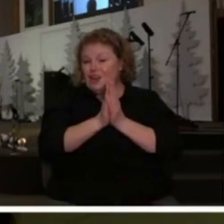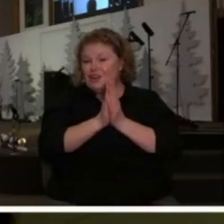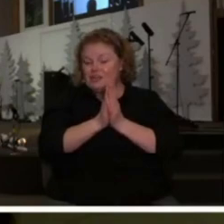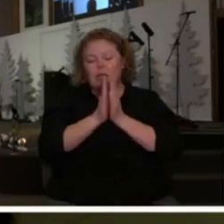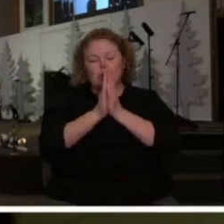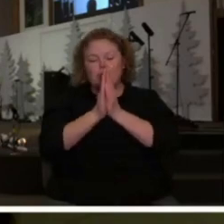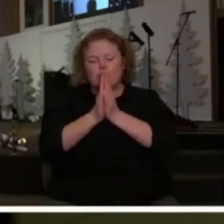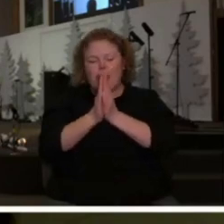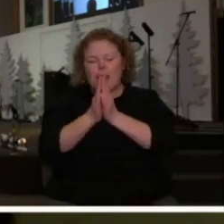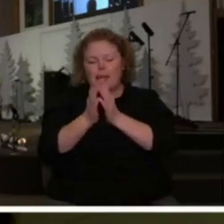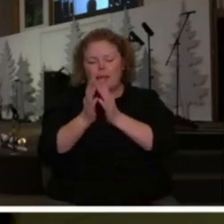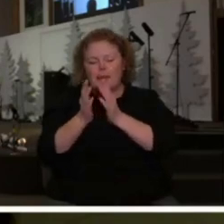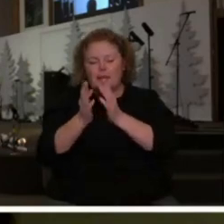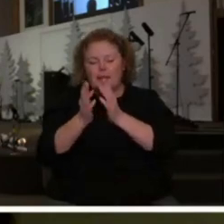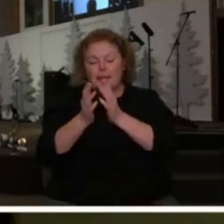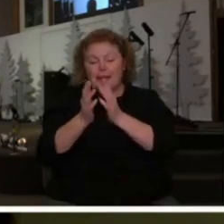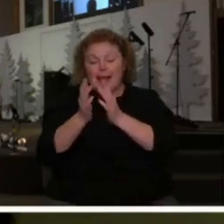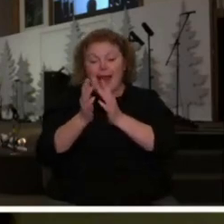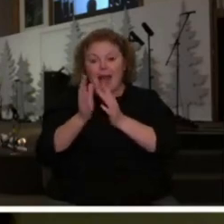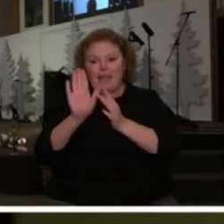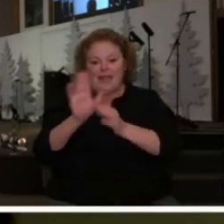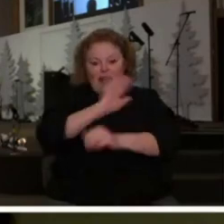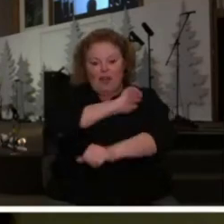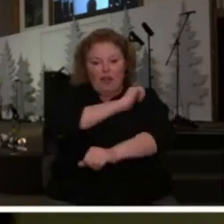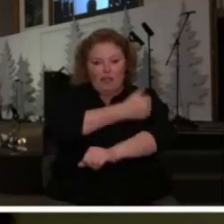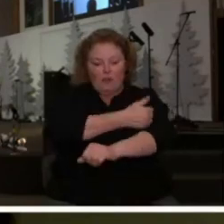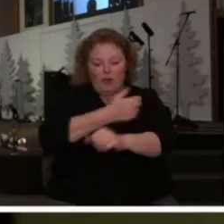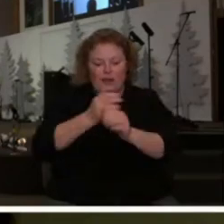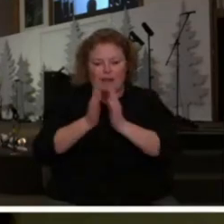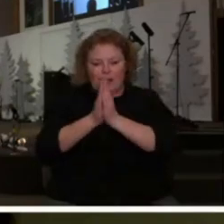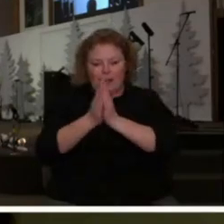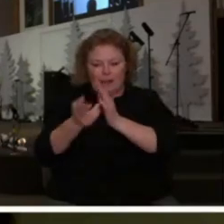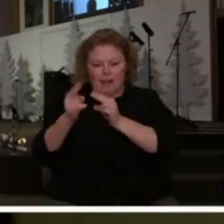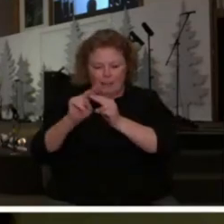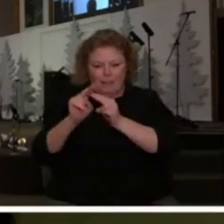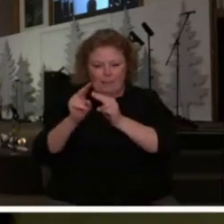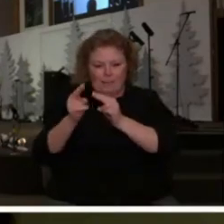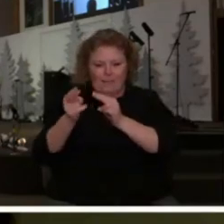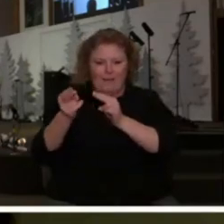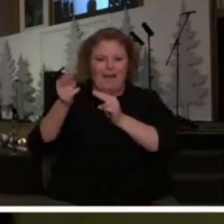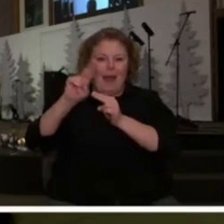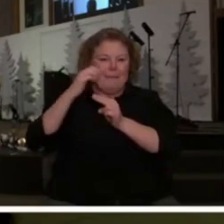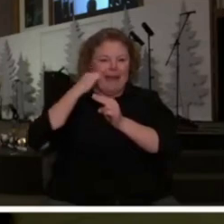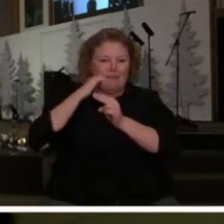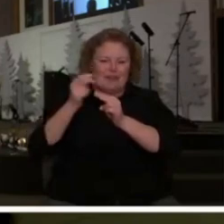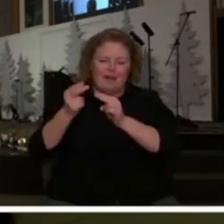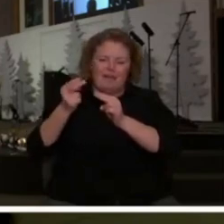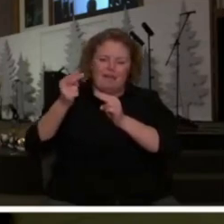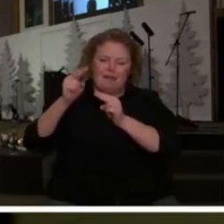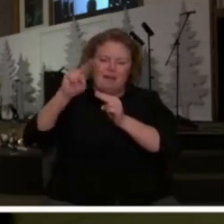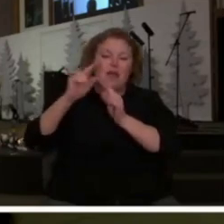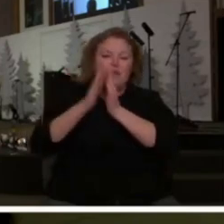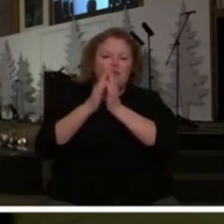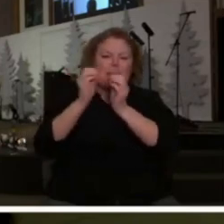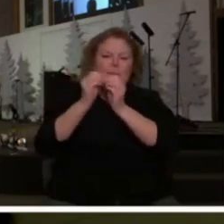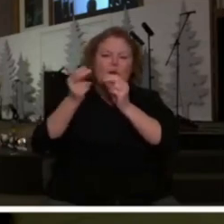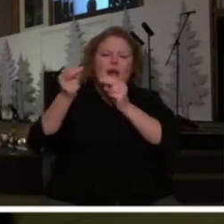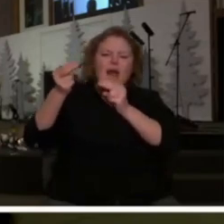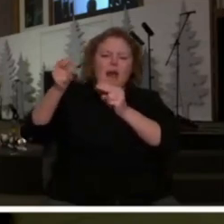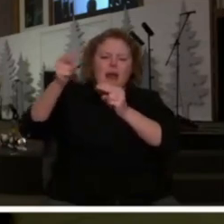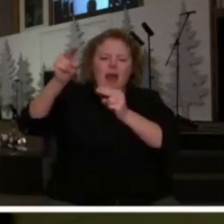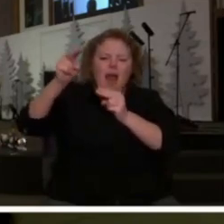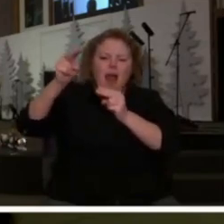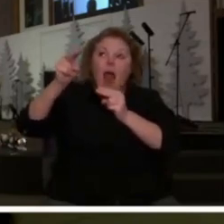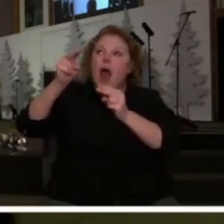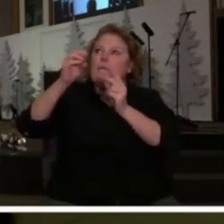authority your prayer life the more you build an altar and the more you pray the more power